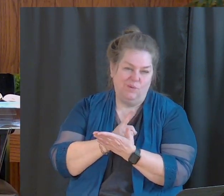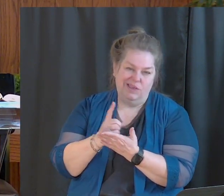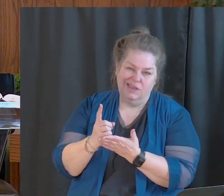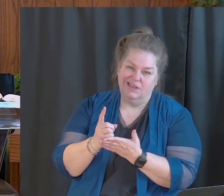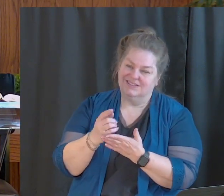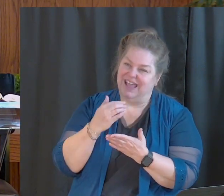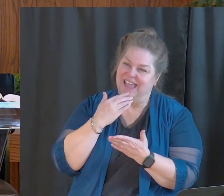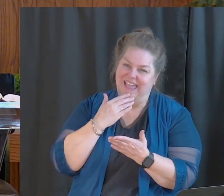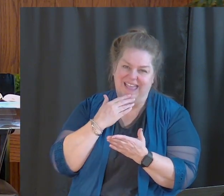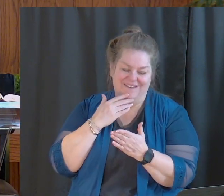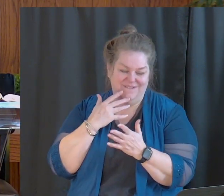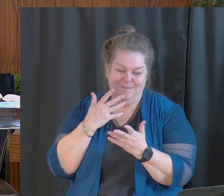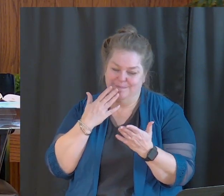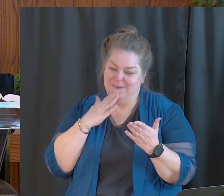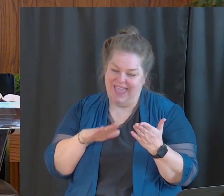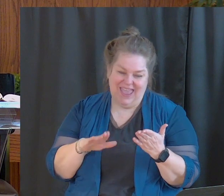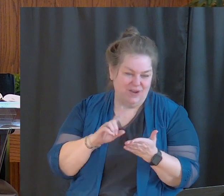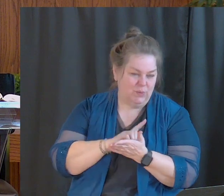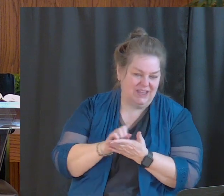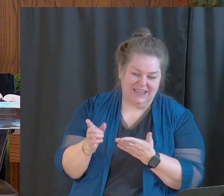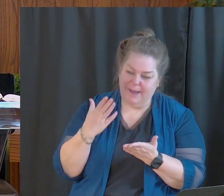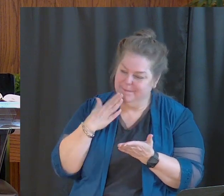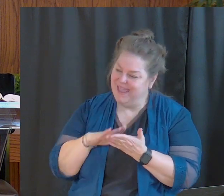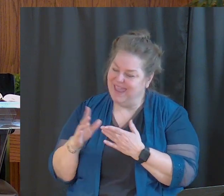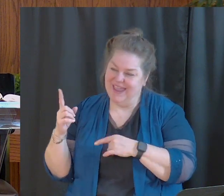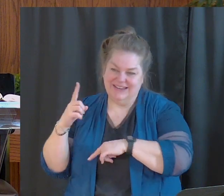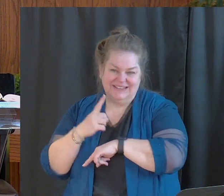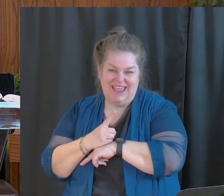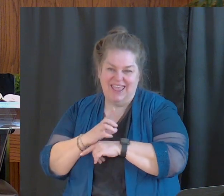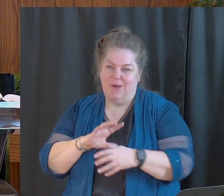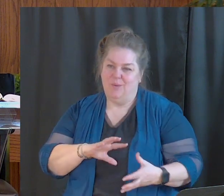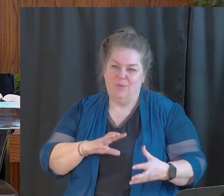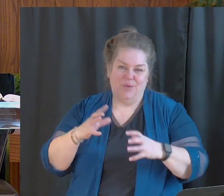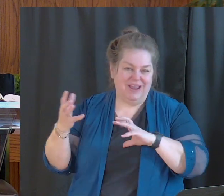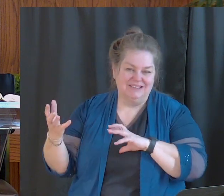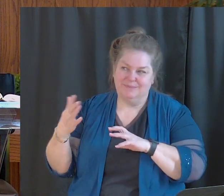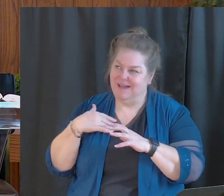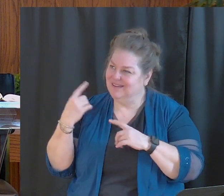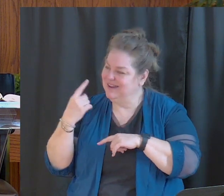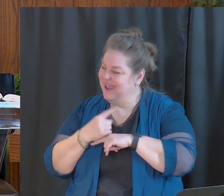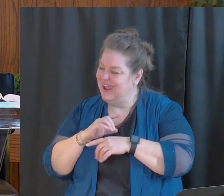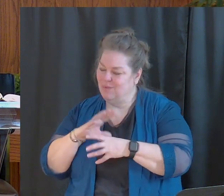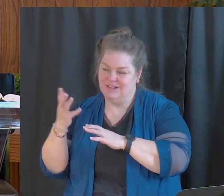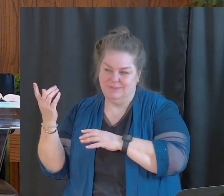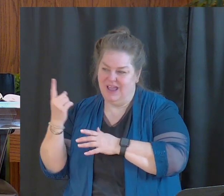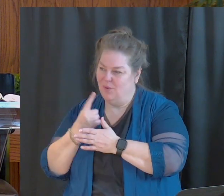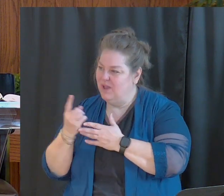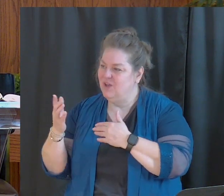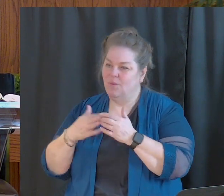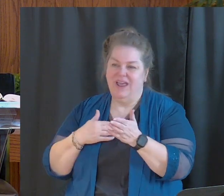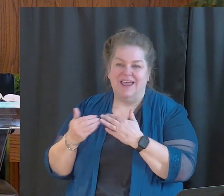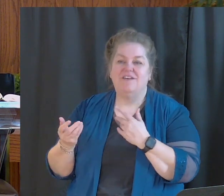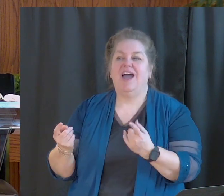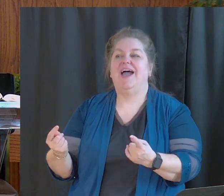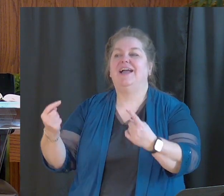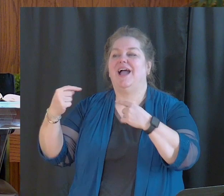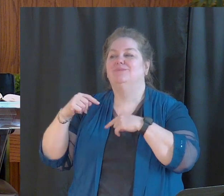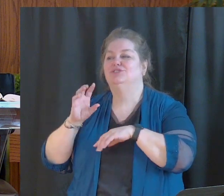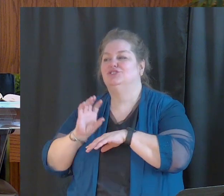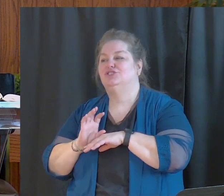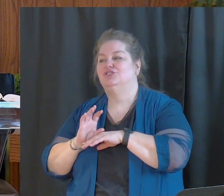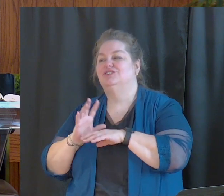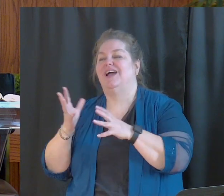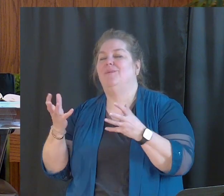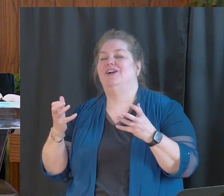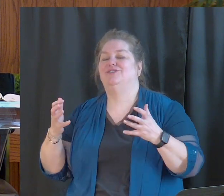terrible week, a terrible day in the week, whatever it is, and it kind of wrecks my week, it wrecks my day, whatever it is, and I want to come to church, and I just want to be